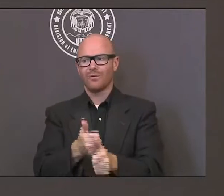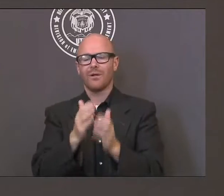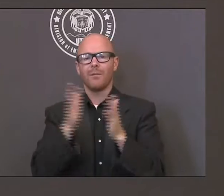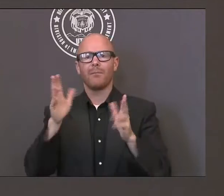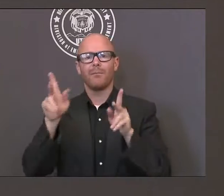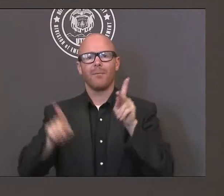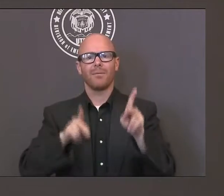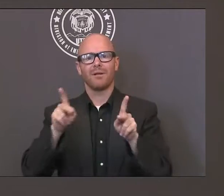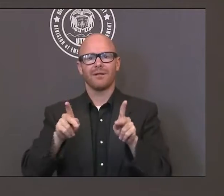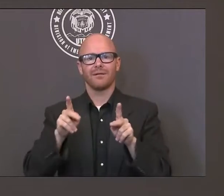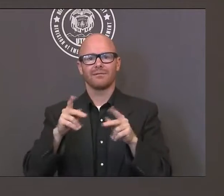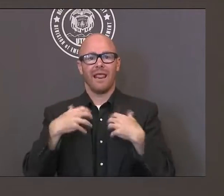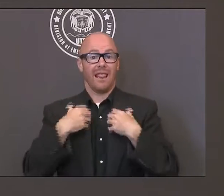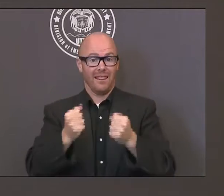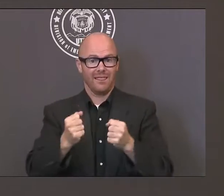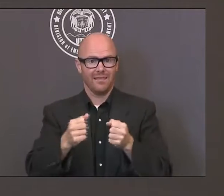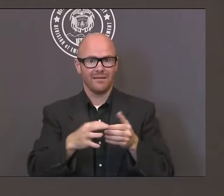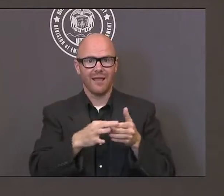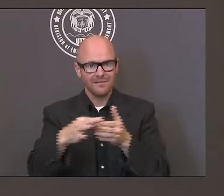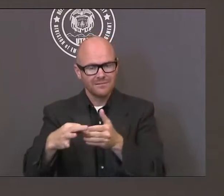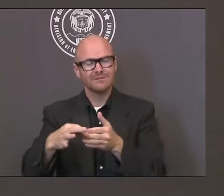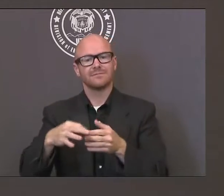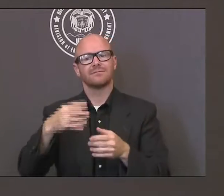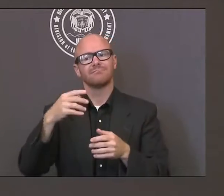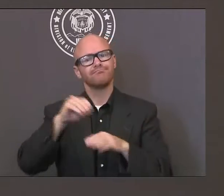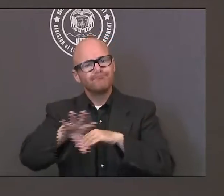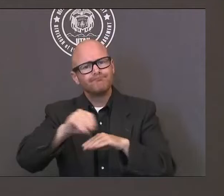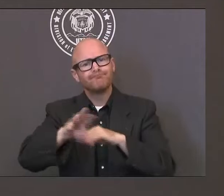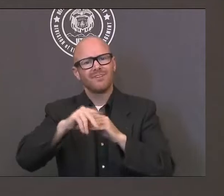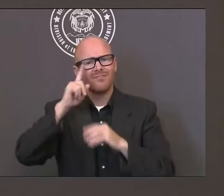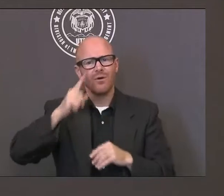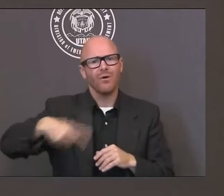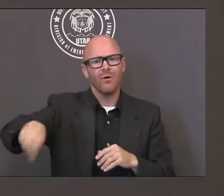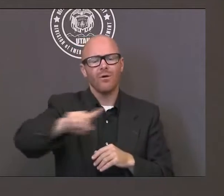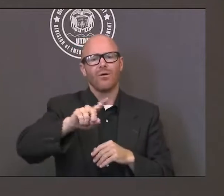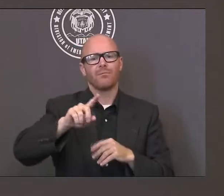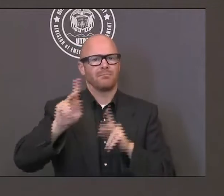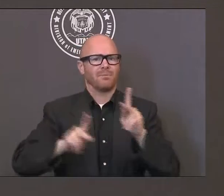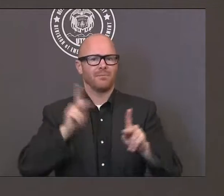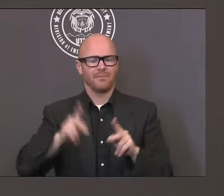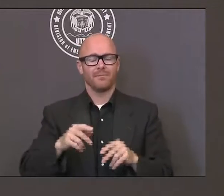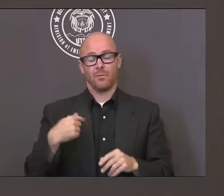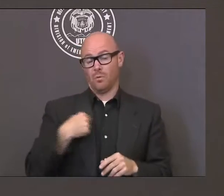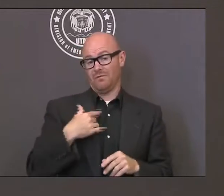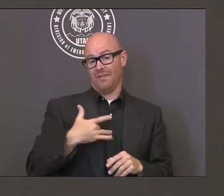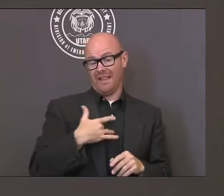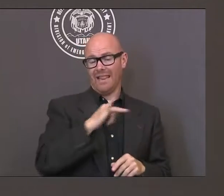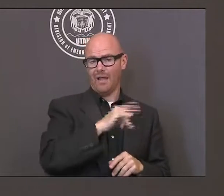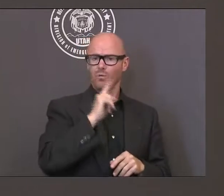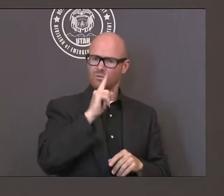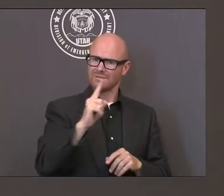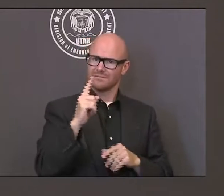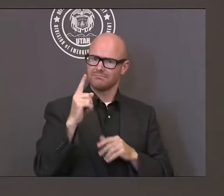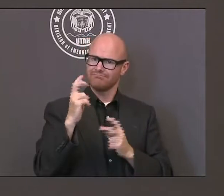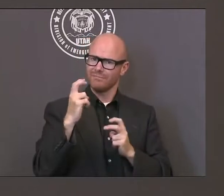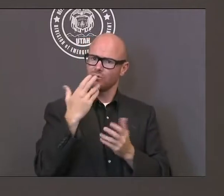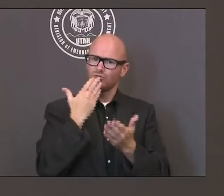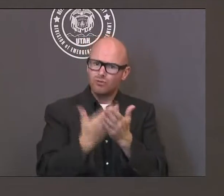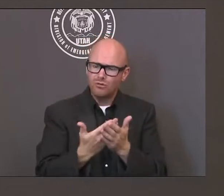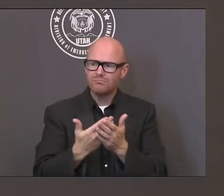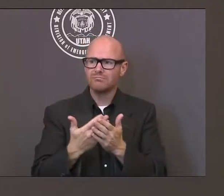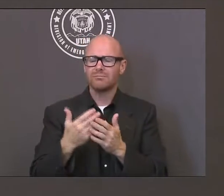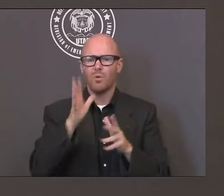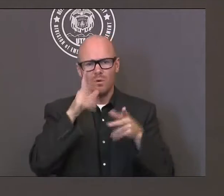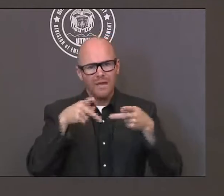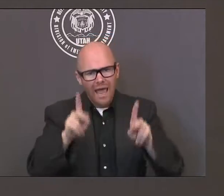health guidance um with regards to quarantine for employees in essential industries and so we felt like it was responsible to allow um students